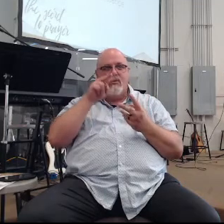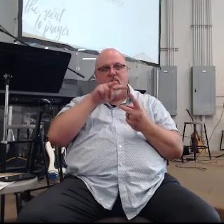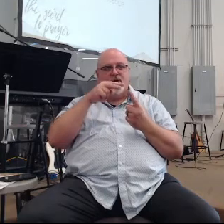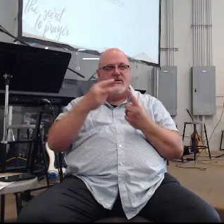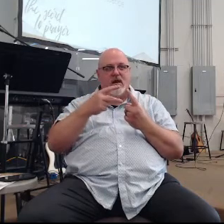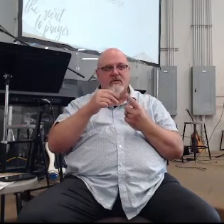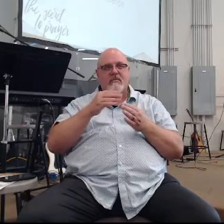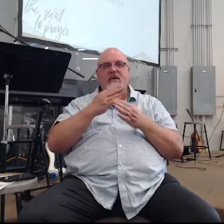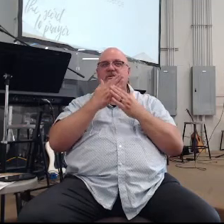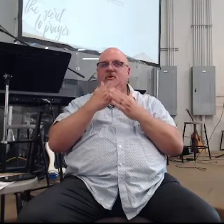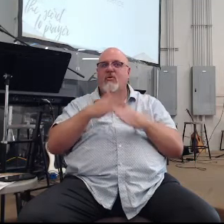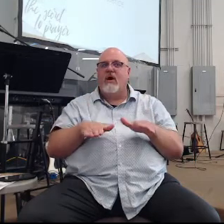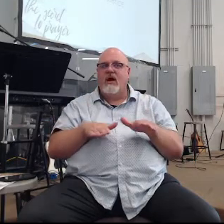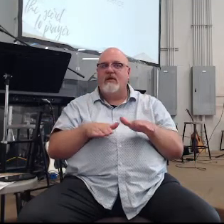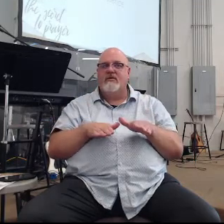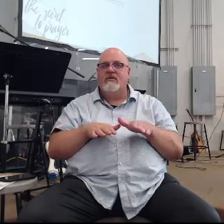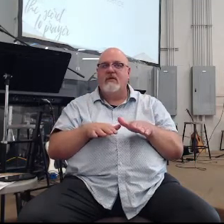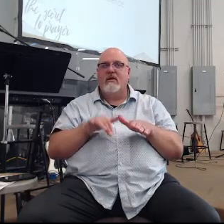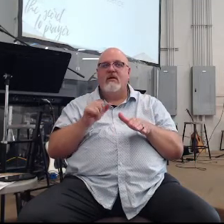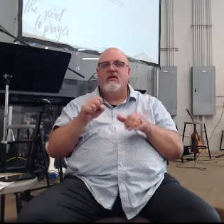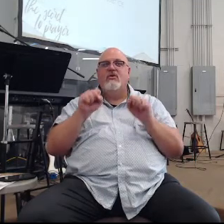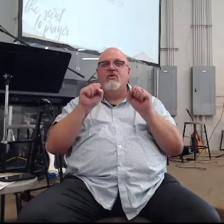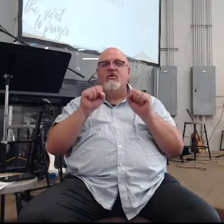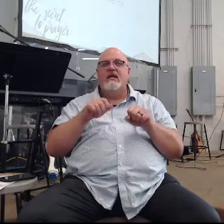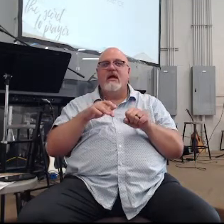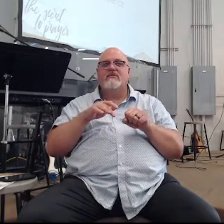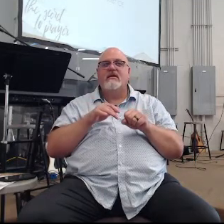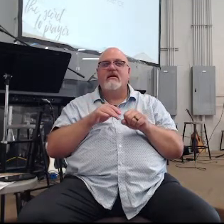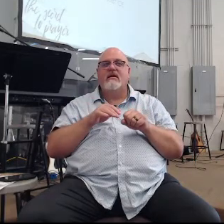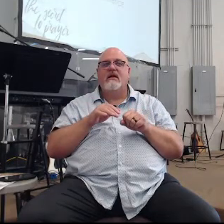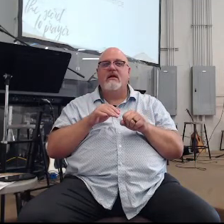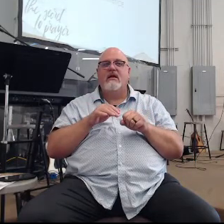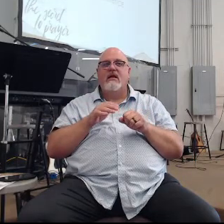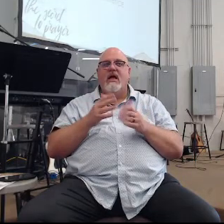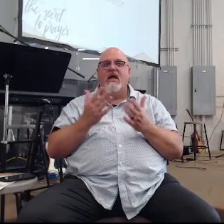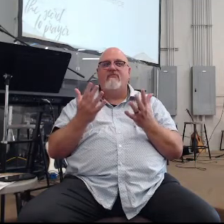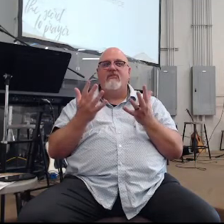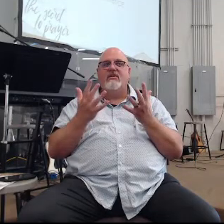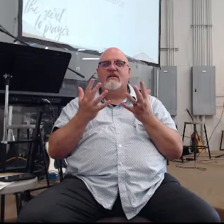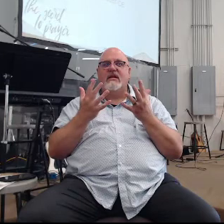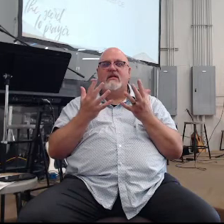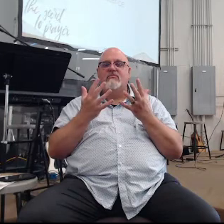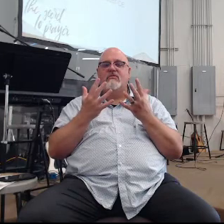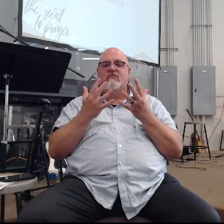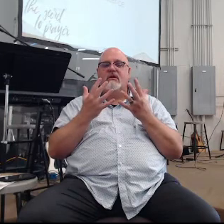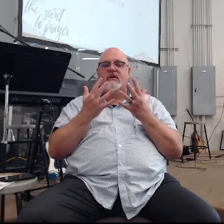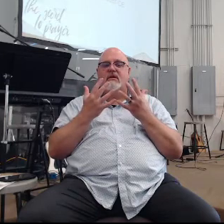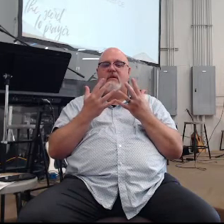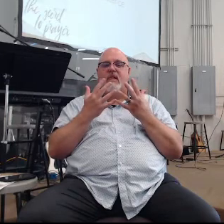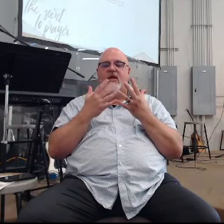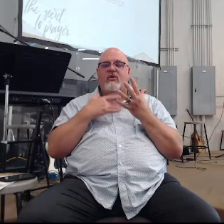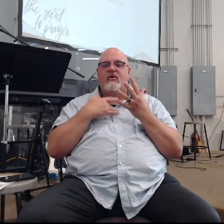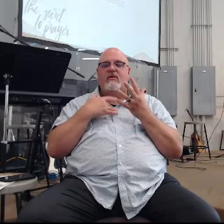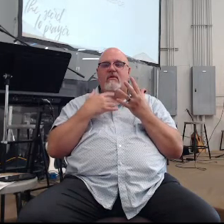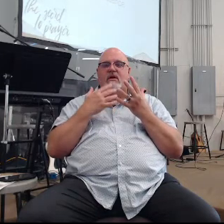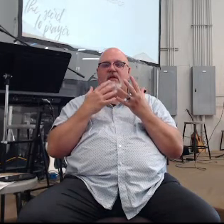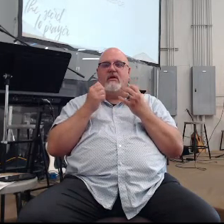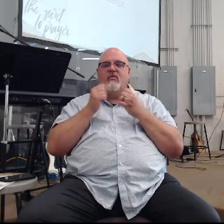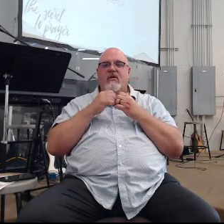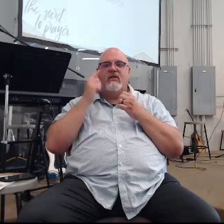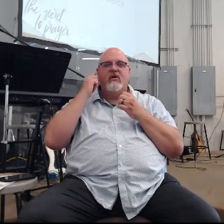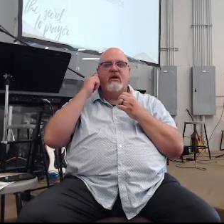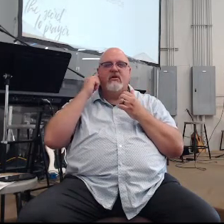it is so quiet that you can actually like it starts to press in on I'm telling you you can feel it with your